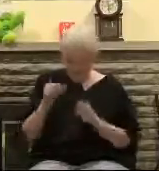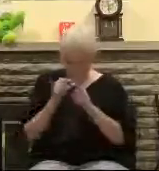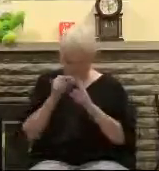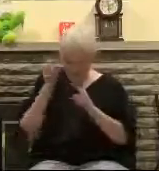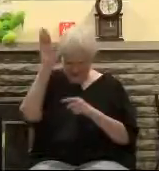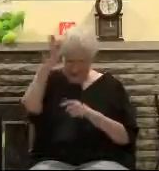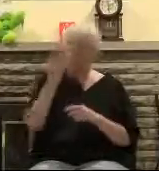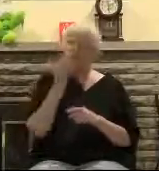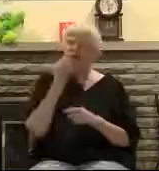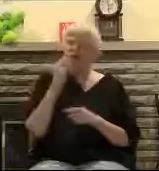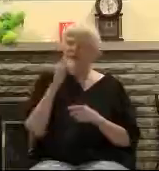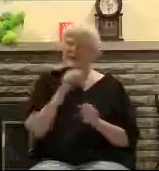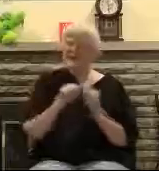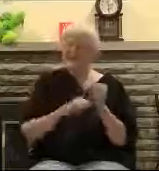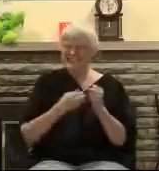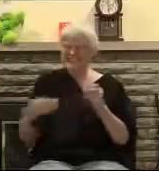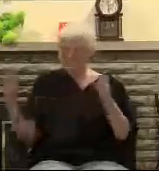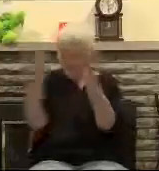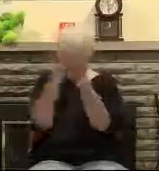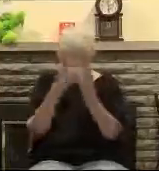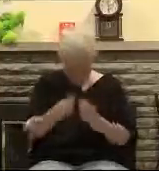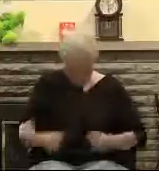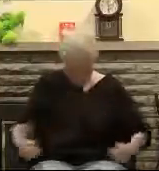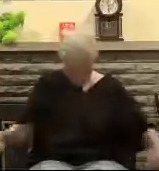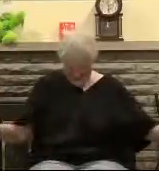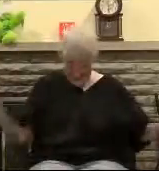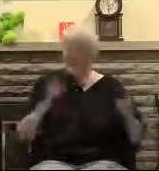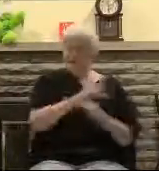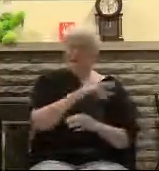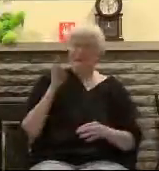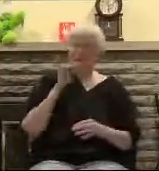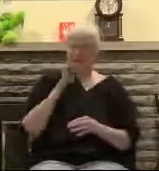returns it says by the word of his mouth everything's just going to melt